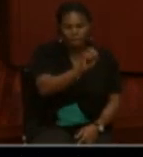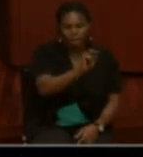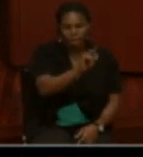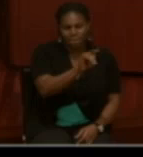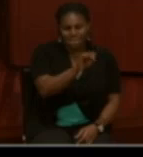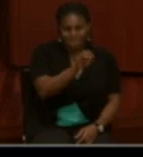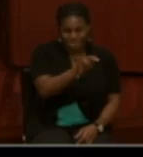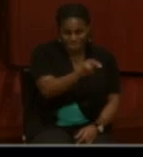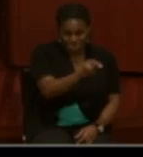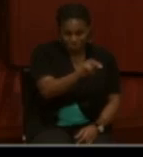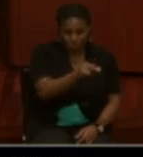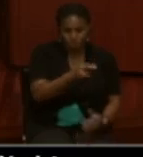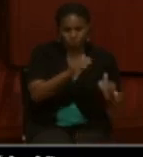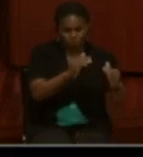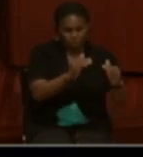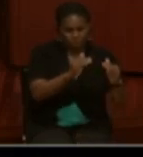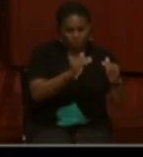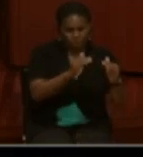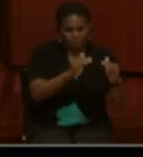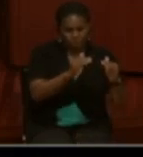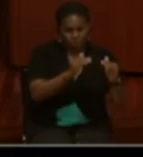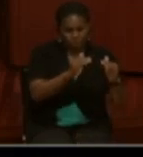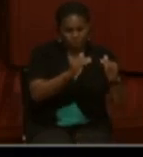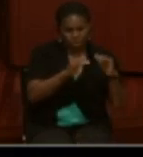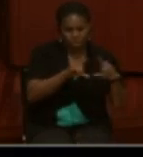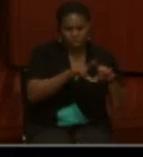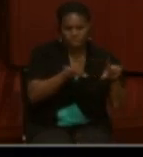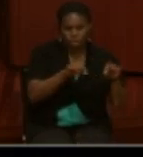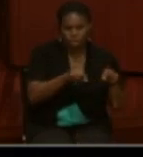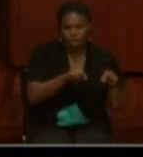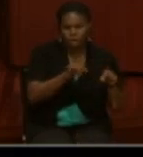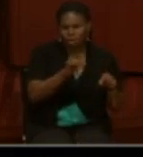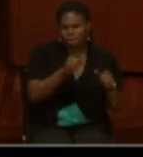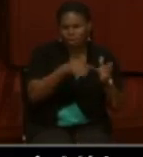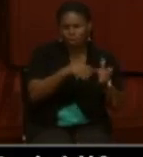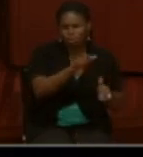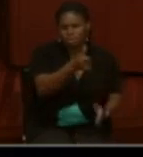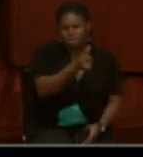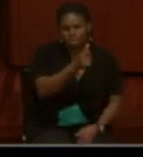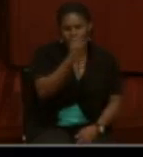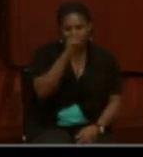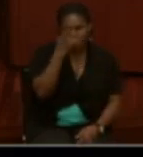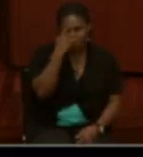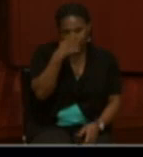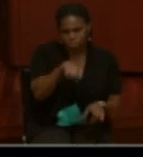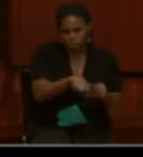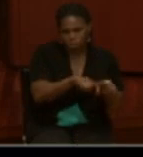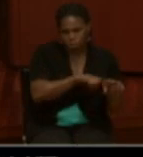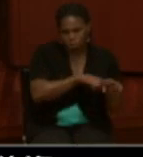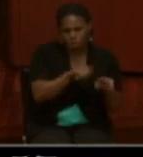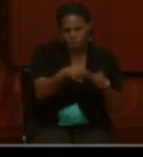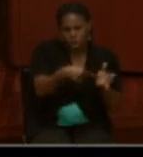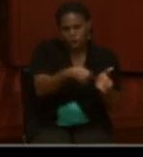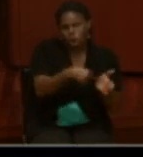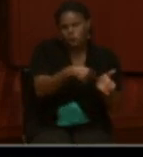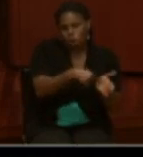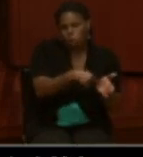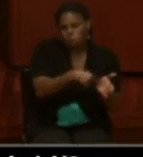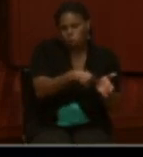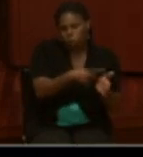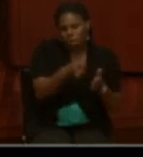And then on the next card, due the government 10 cents for ordinance. So this is money that he owed the government.